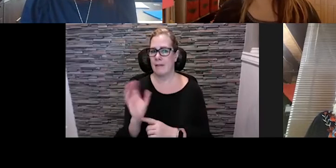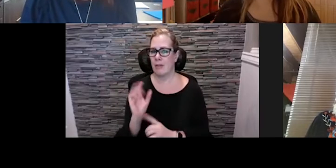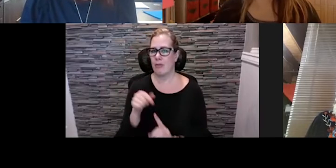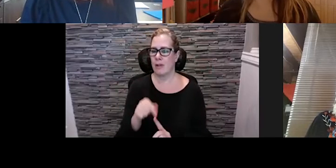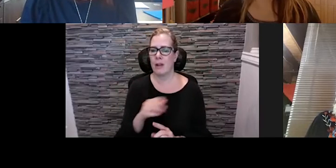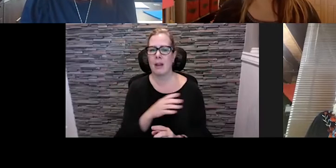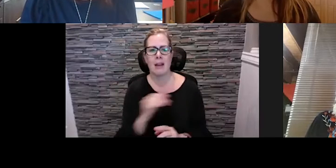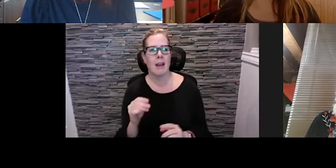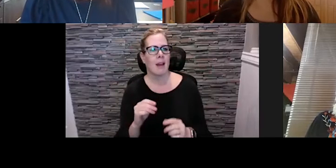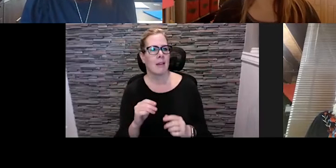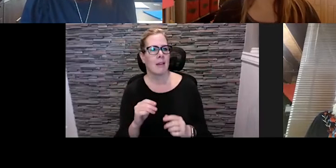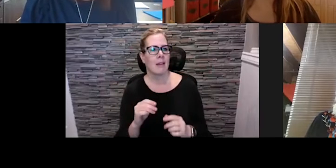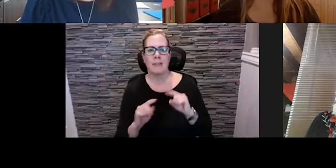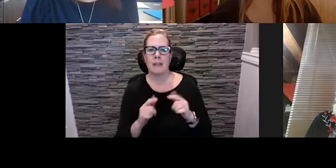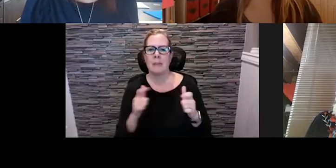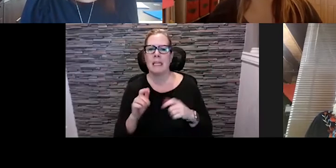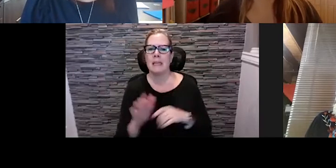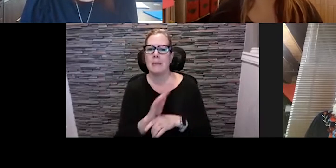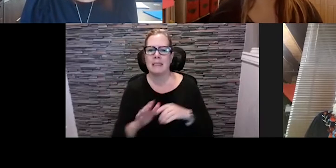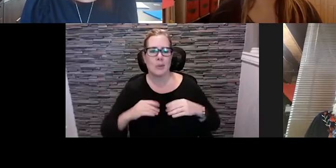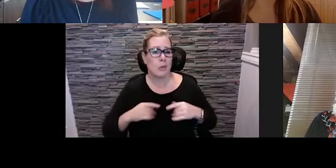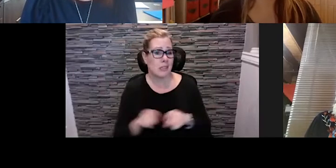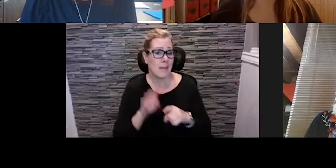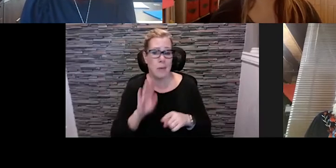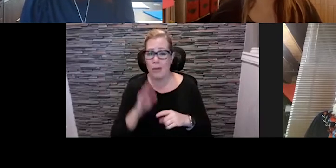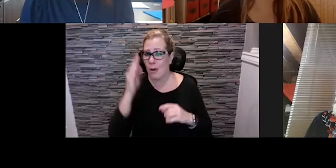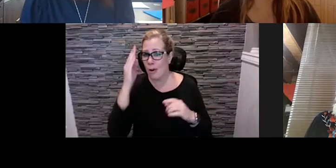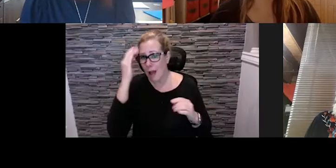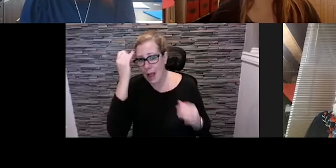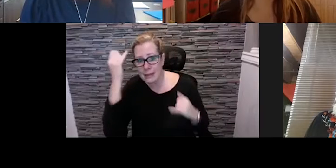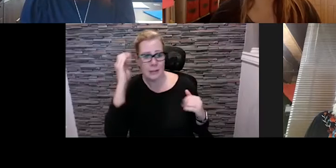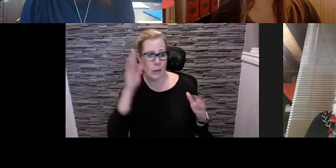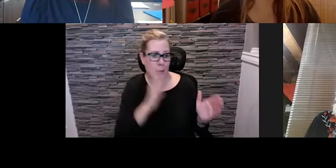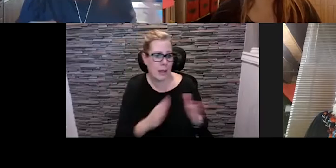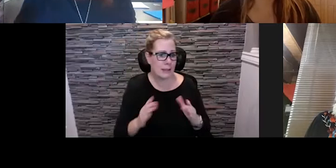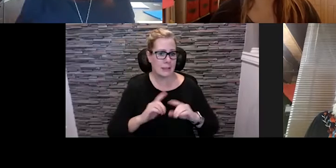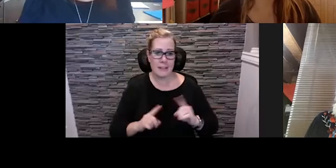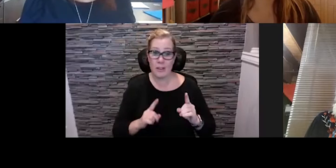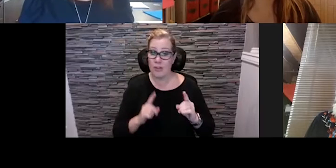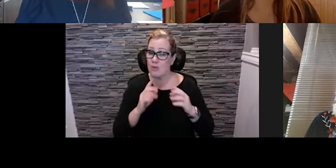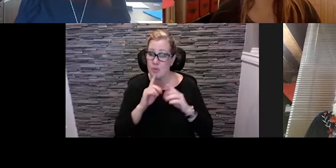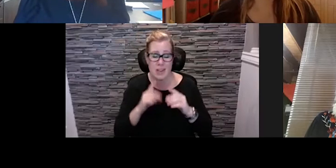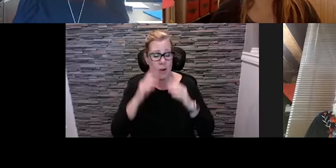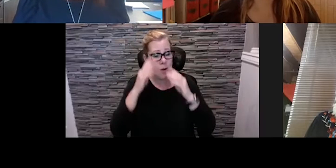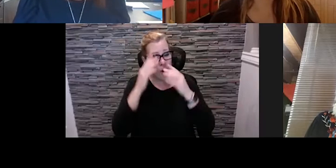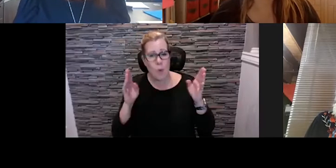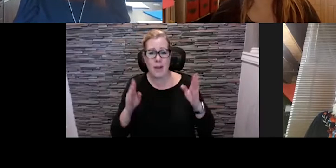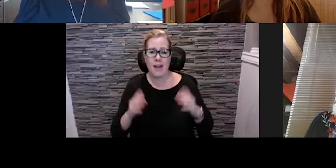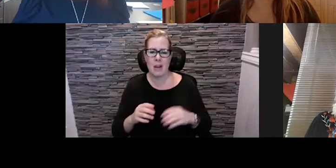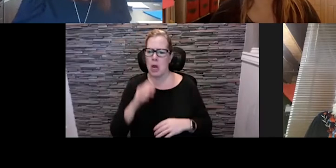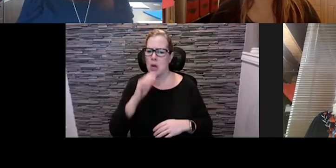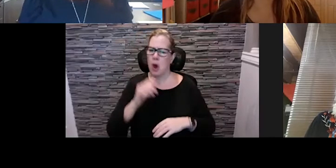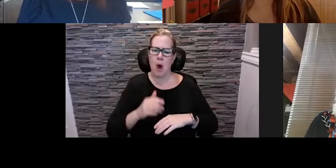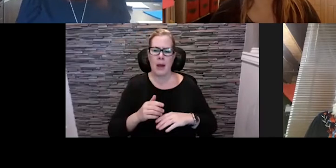that the thought is different moving forward. And your typical your large event occurs on Princess